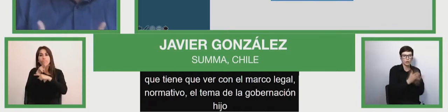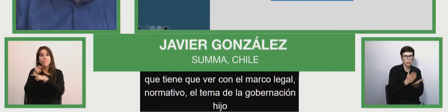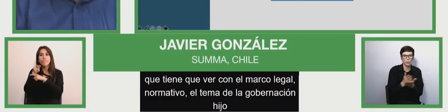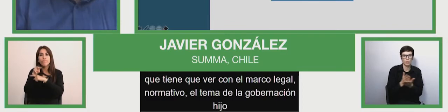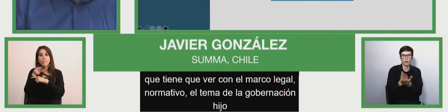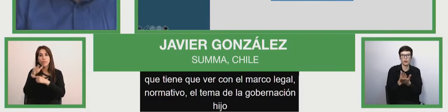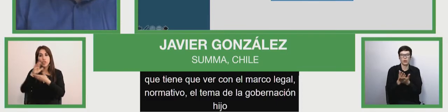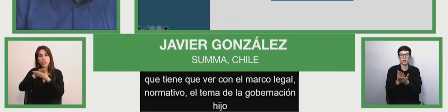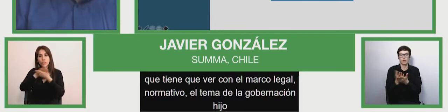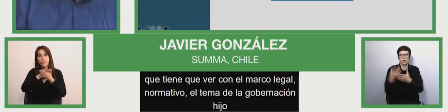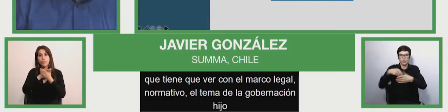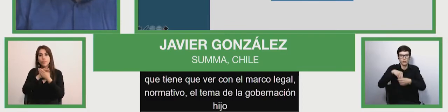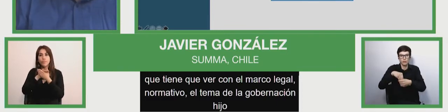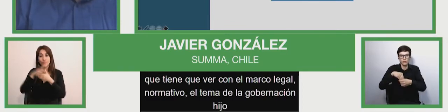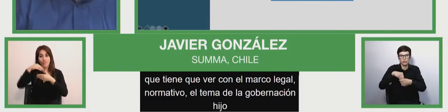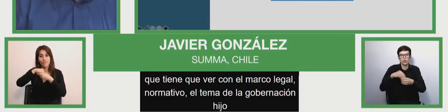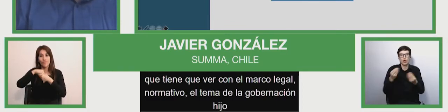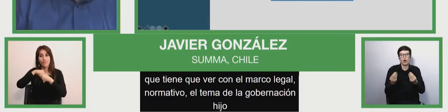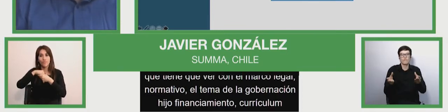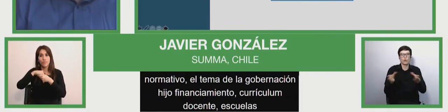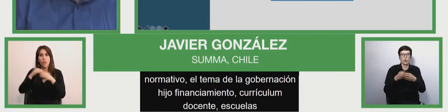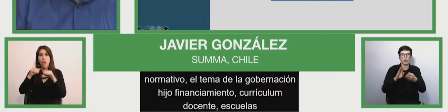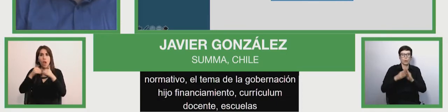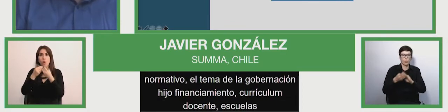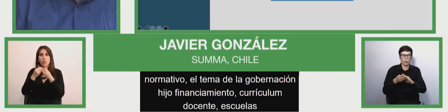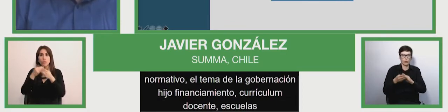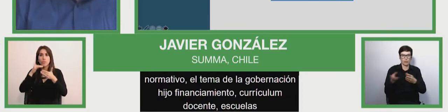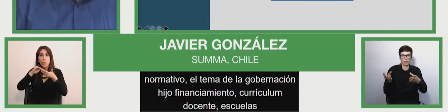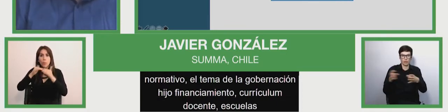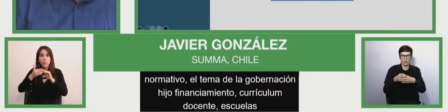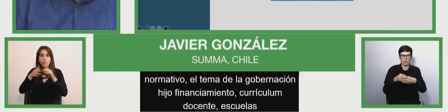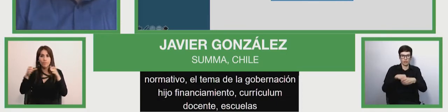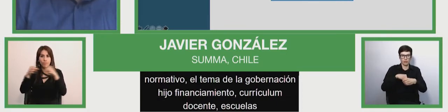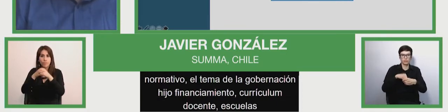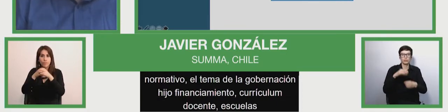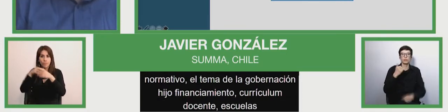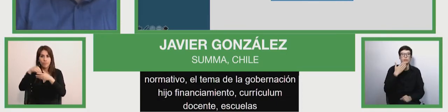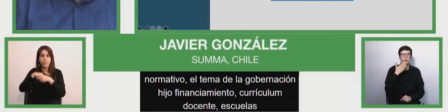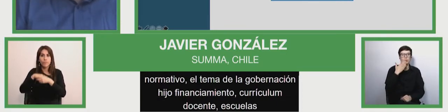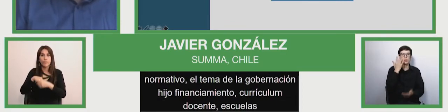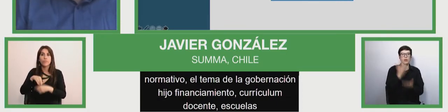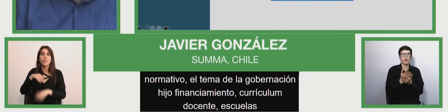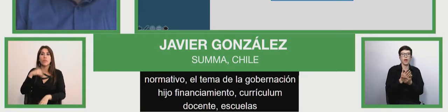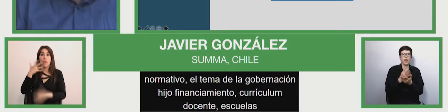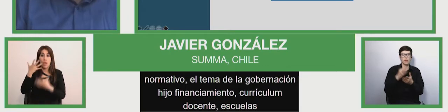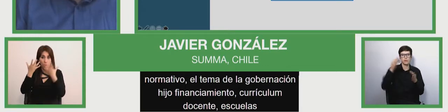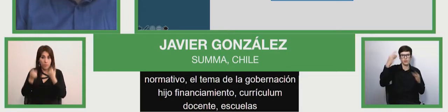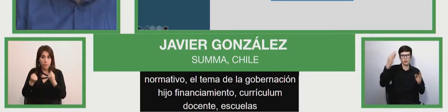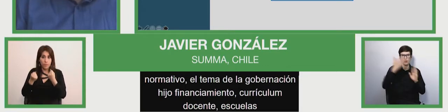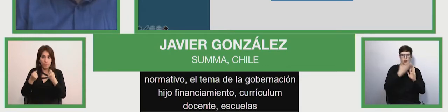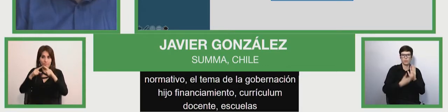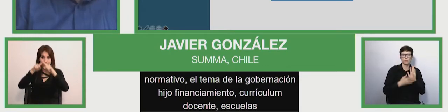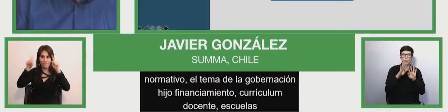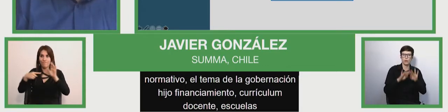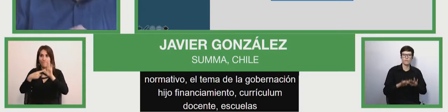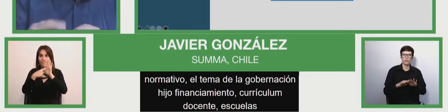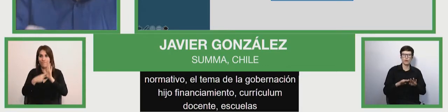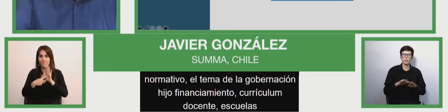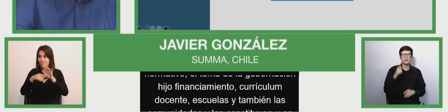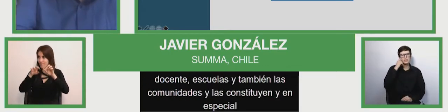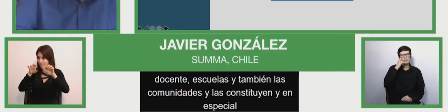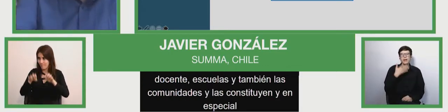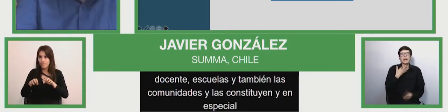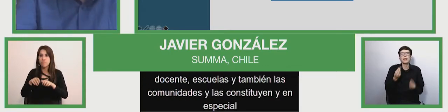and the communities that lie within, and also there's a chapter on what happens today with regards to this.